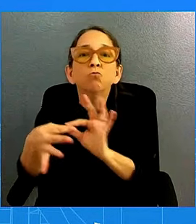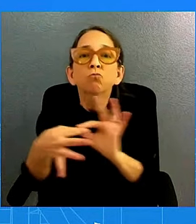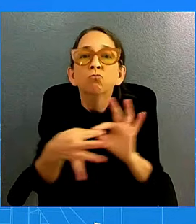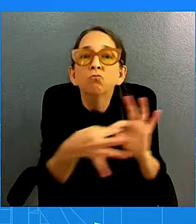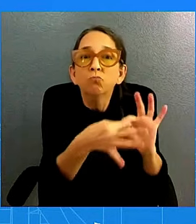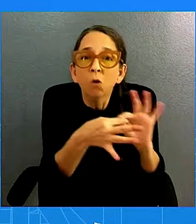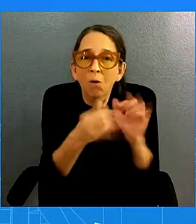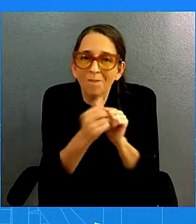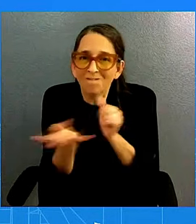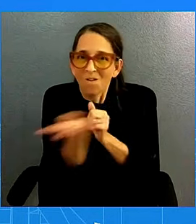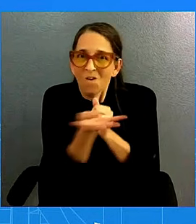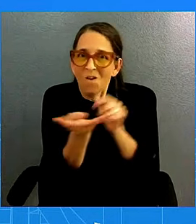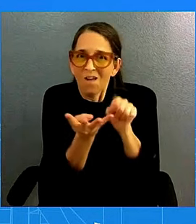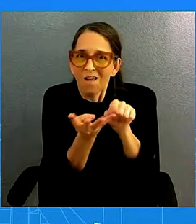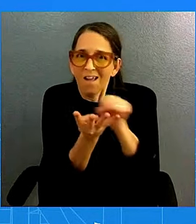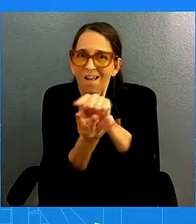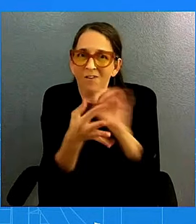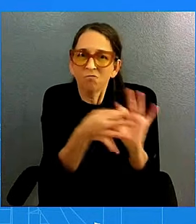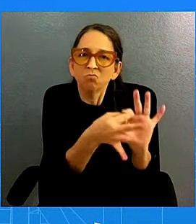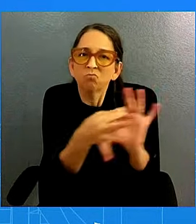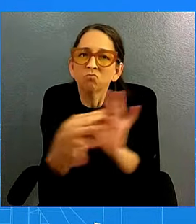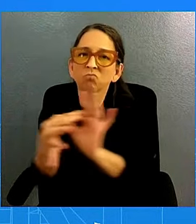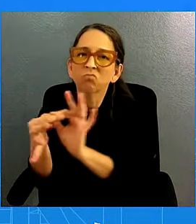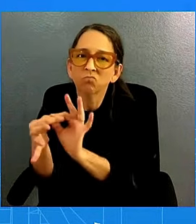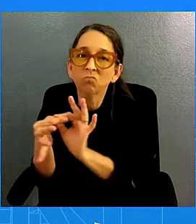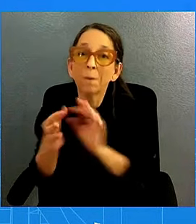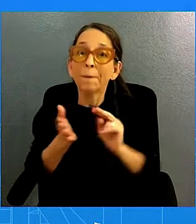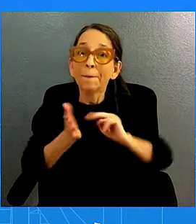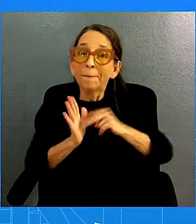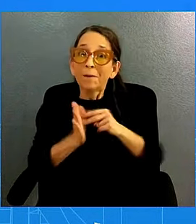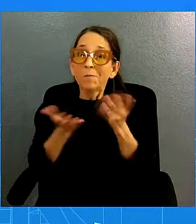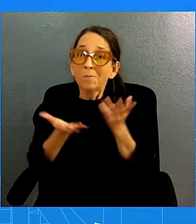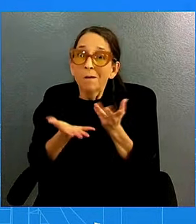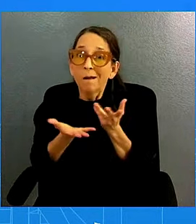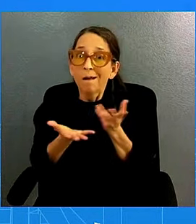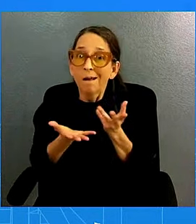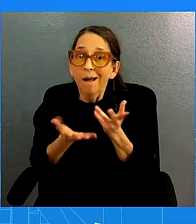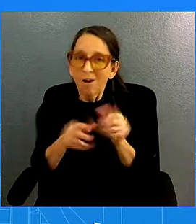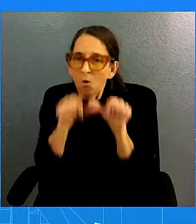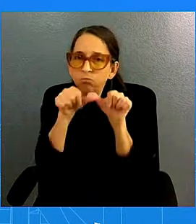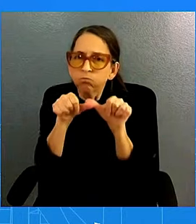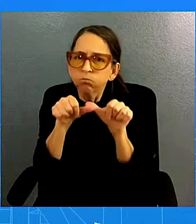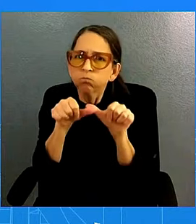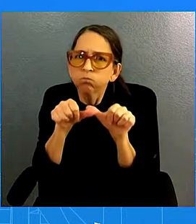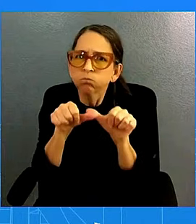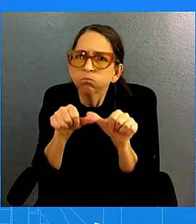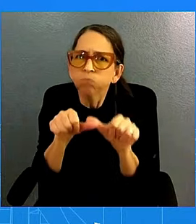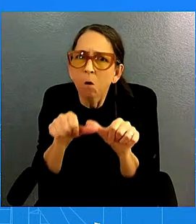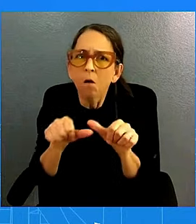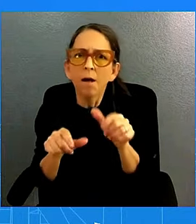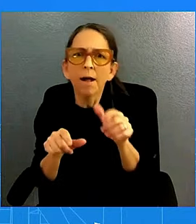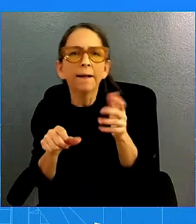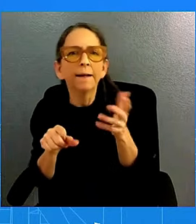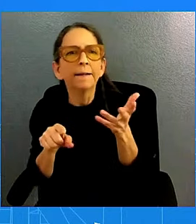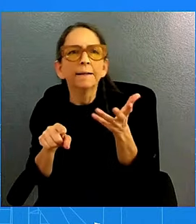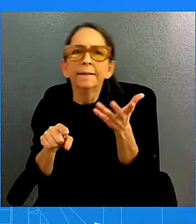so, he wanted to continue on that diplomacy, if you will, by